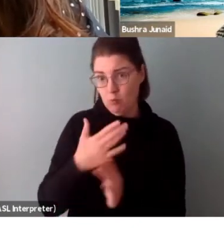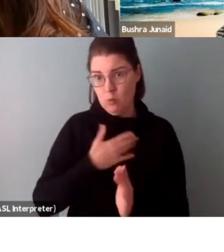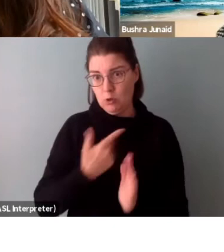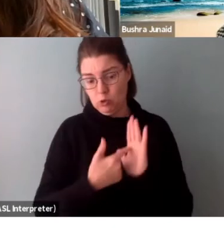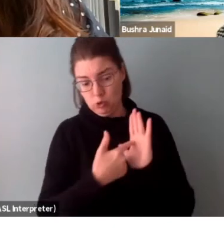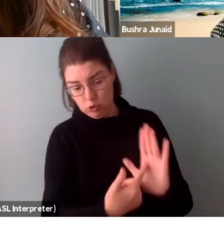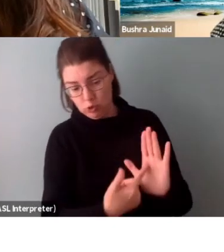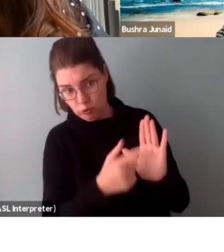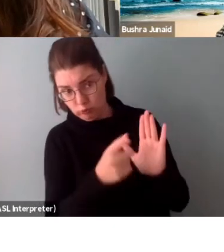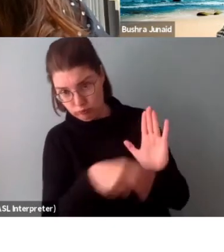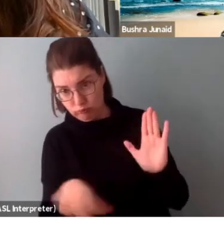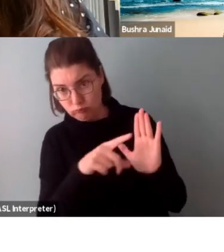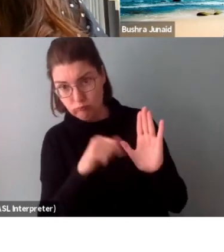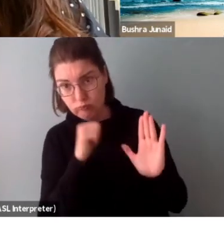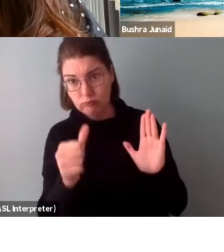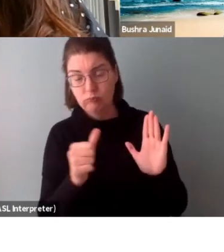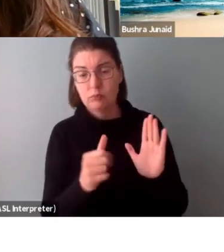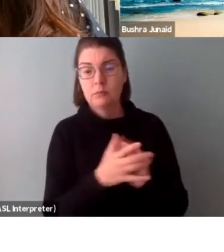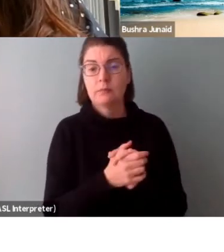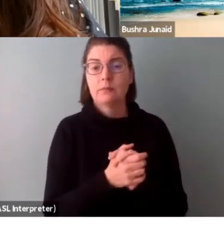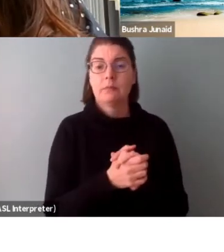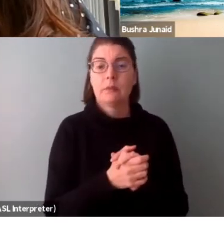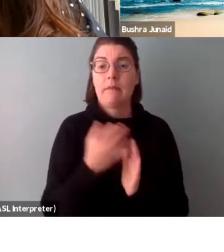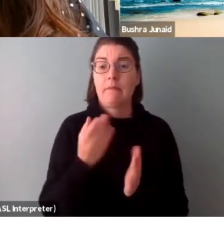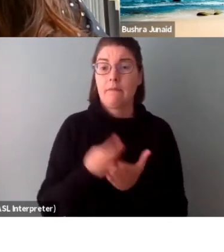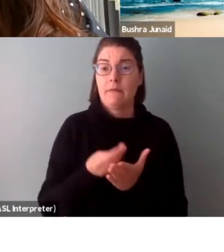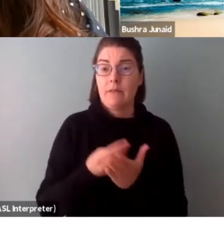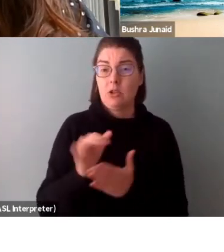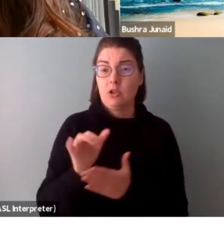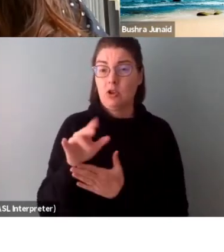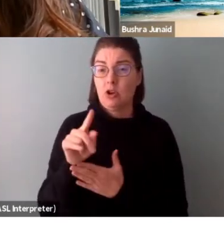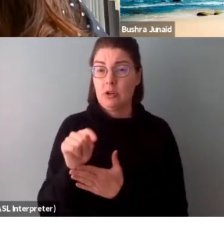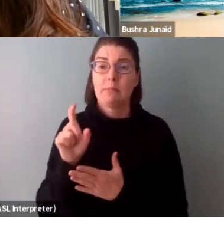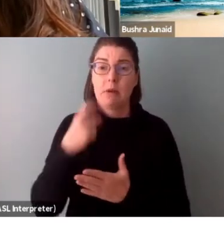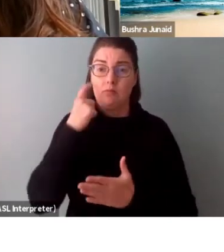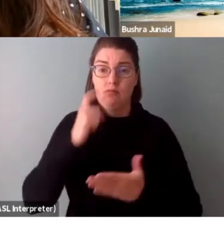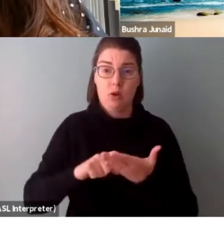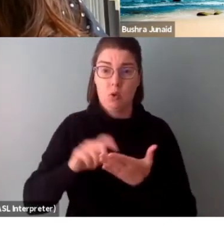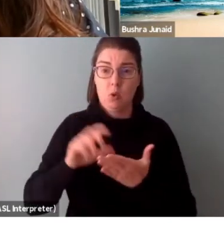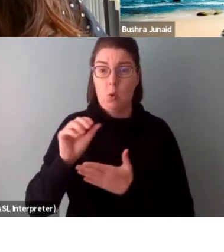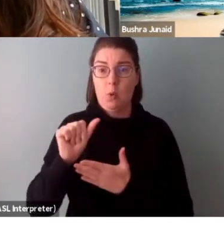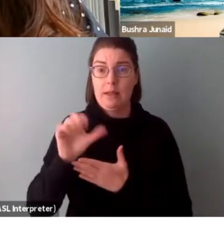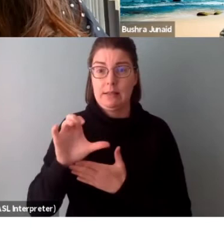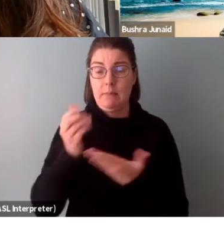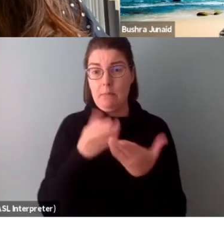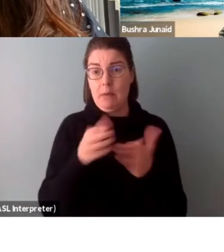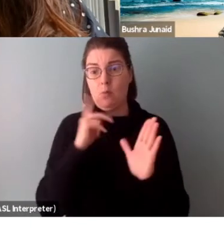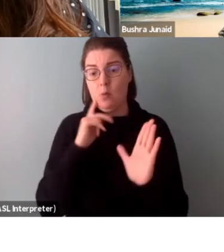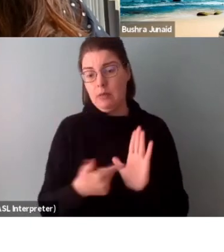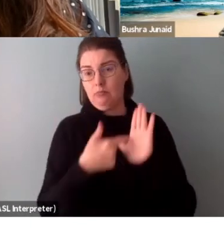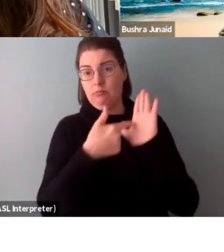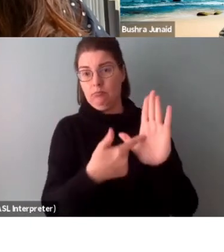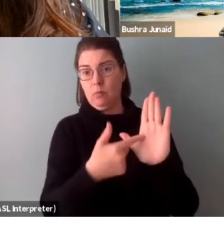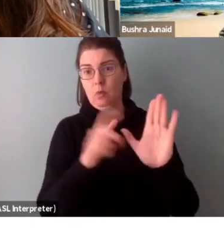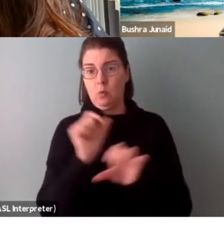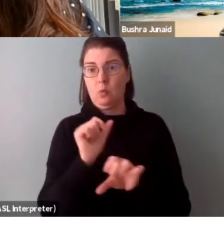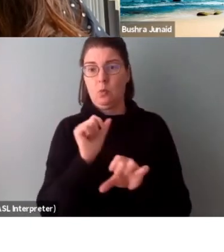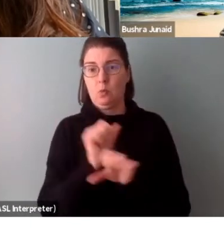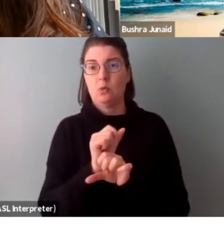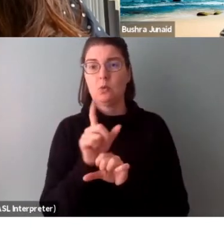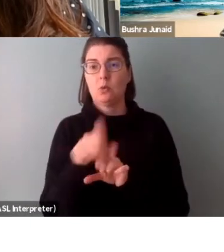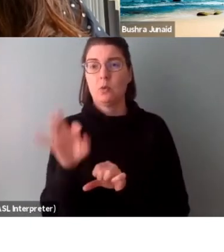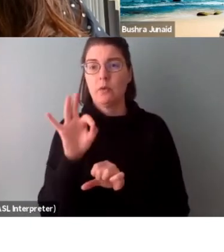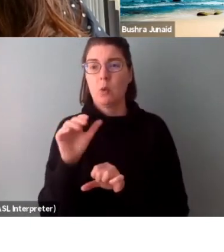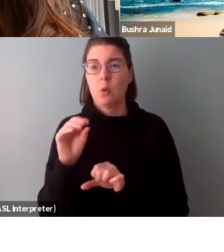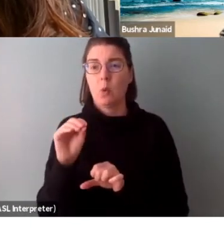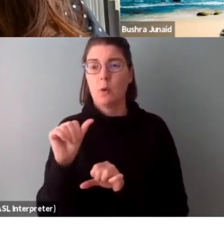their project to the world. Funded artists must acknowledge the OAC publicly when they present their work so that you can find OAC